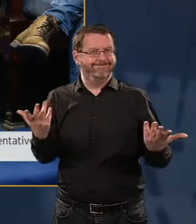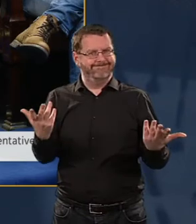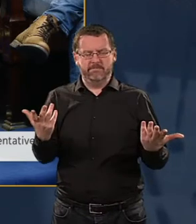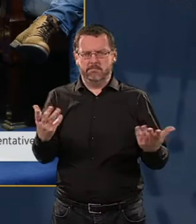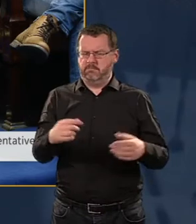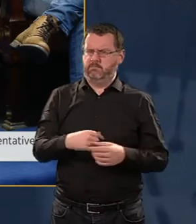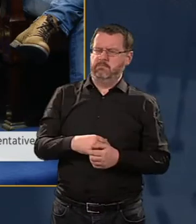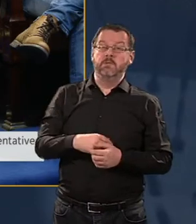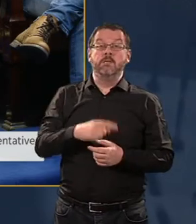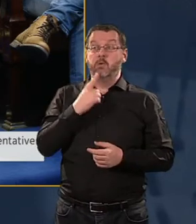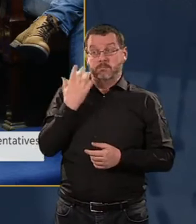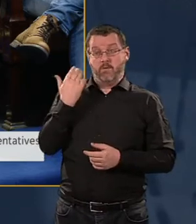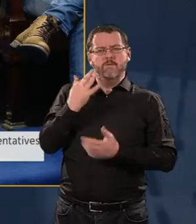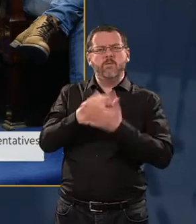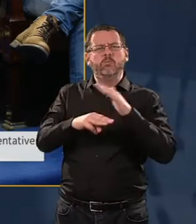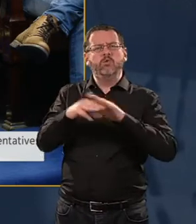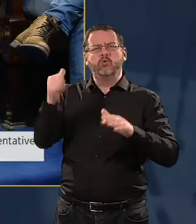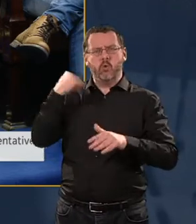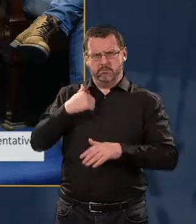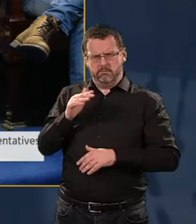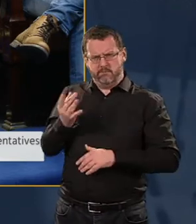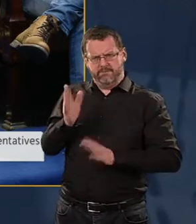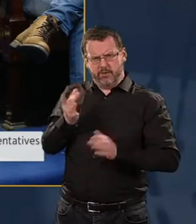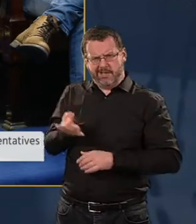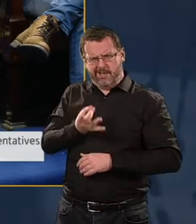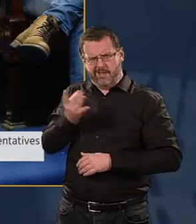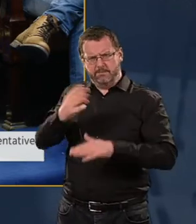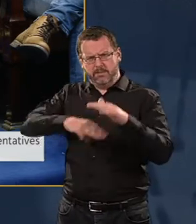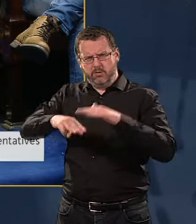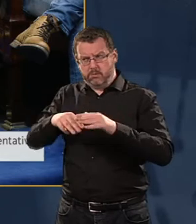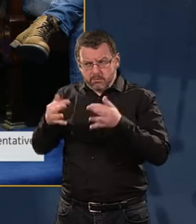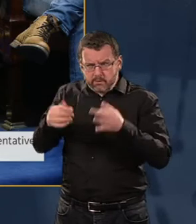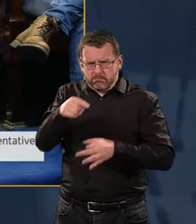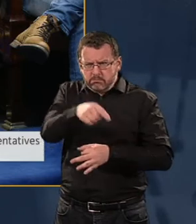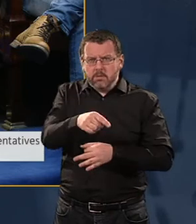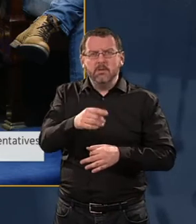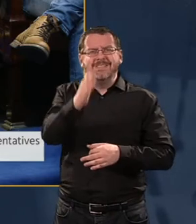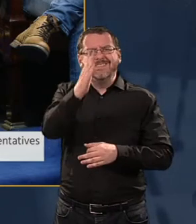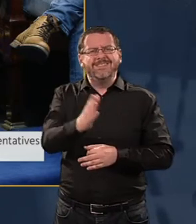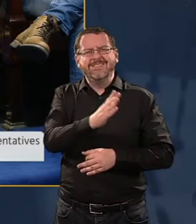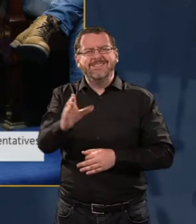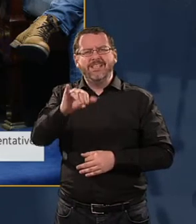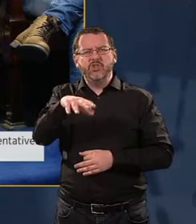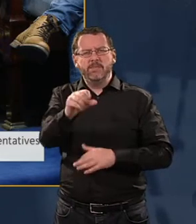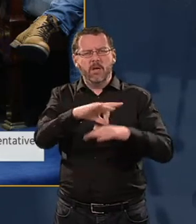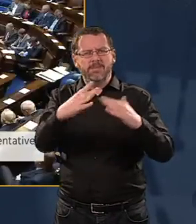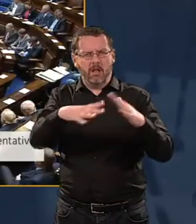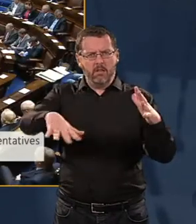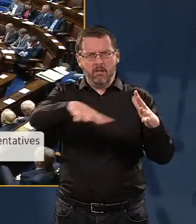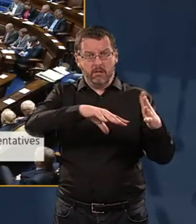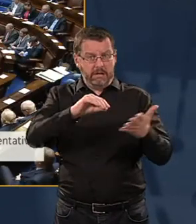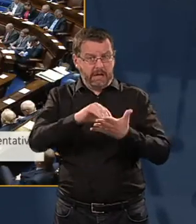this year, I asked the Minister to confirm that there is sufficient space on the James site